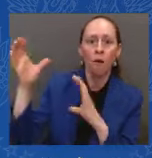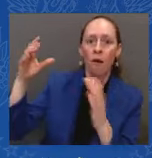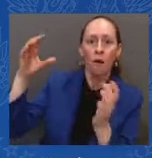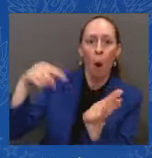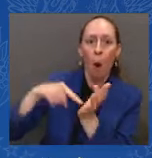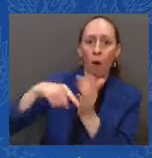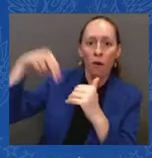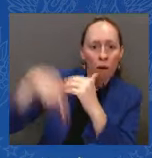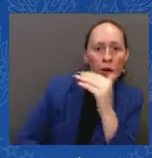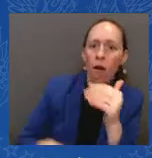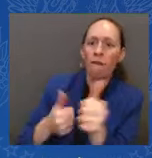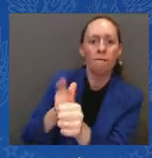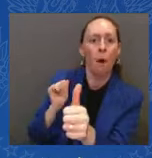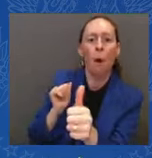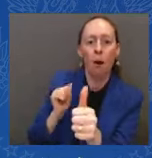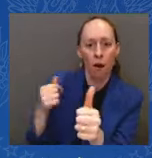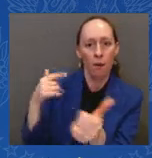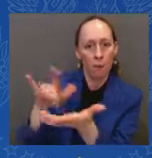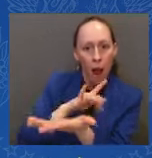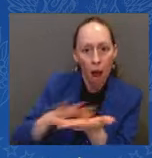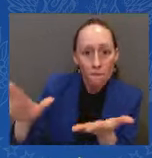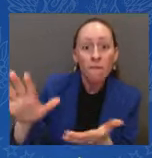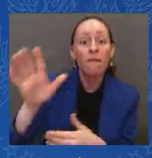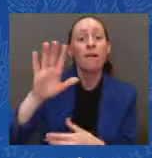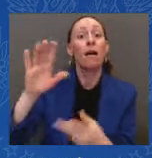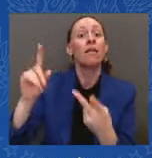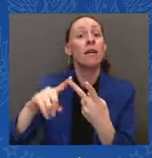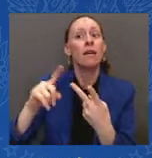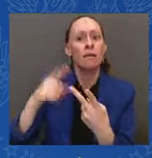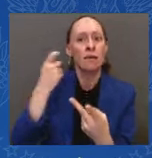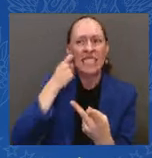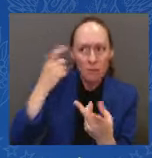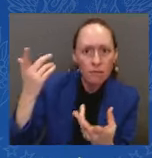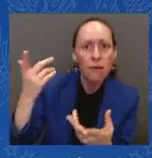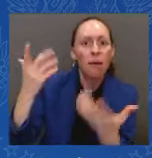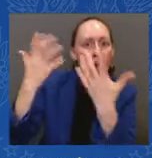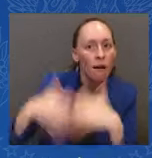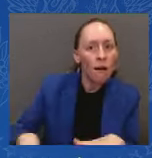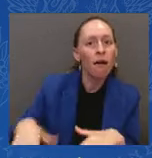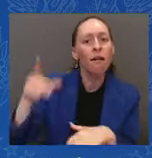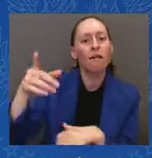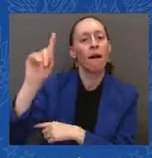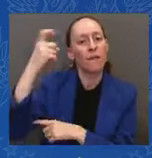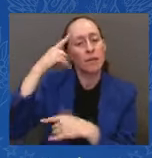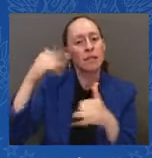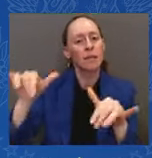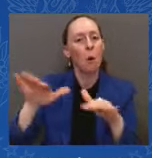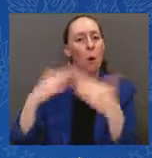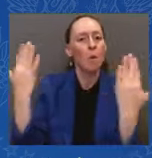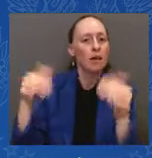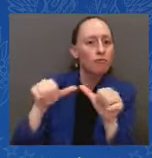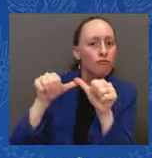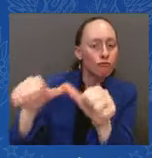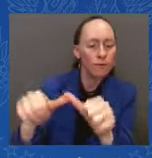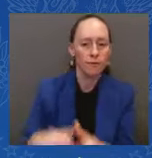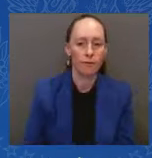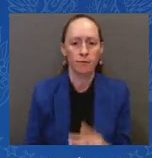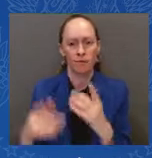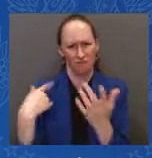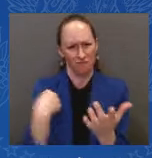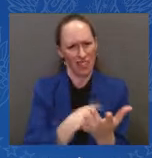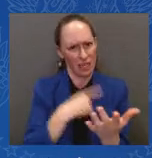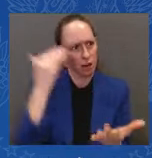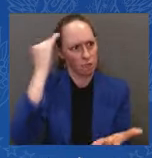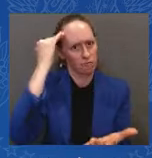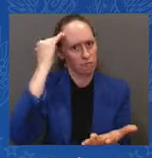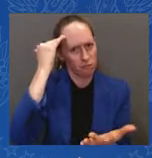together, including former Speaker McCarthy, to do the right thing, now turning to student debt relief. When I